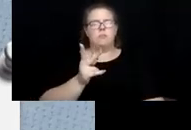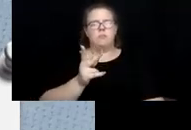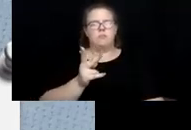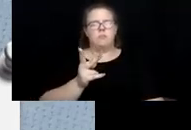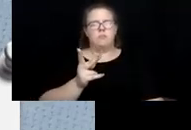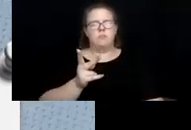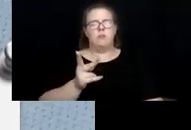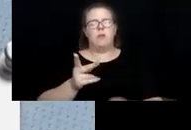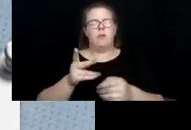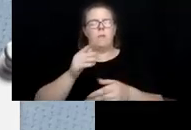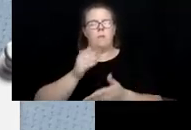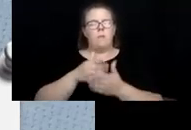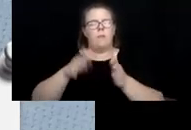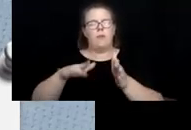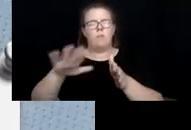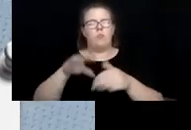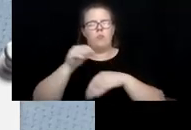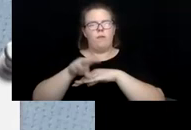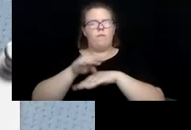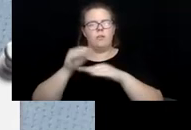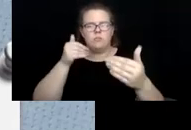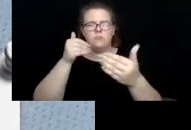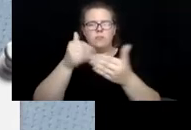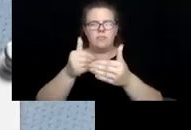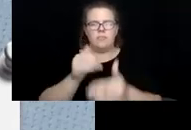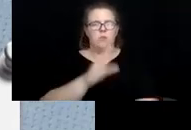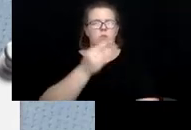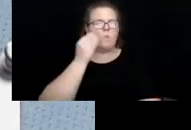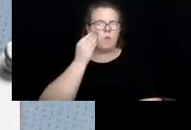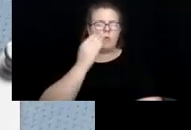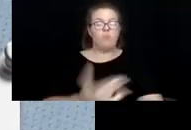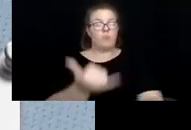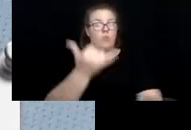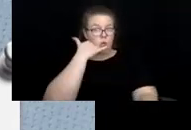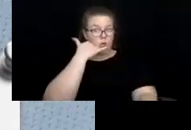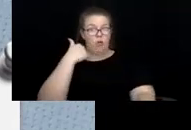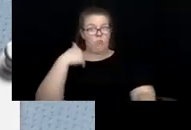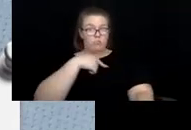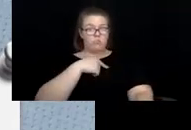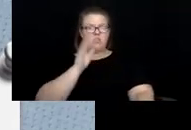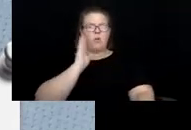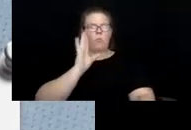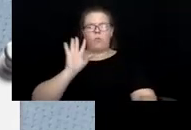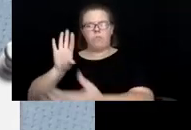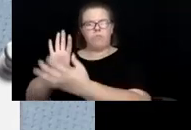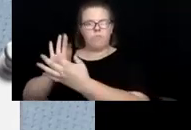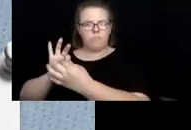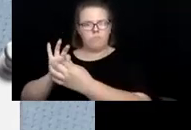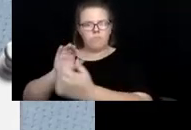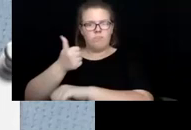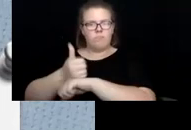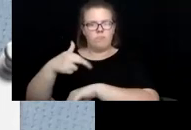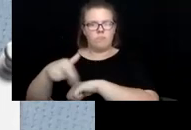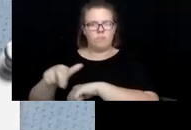closest to home. So just call here and we will connect them and make that referral. Okay.